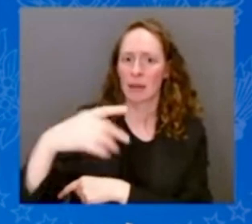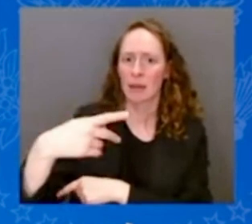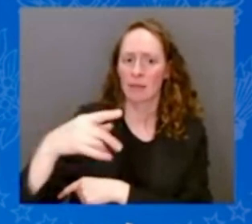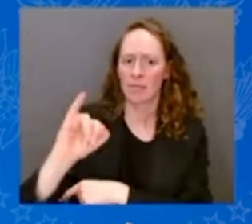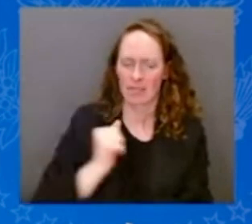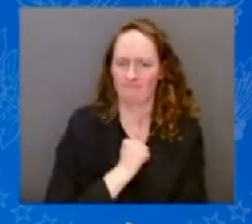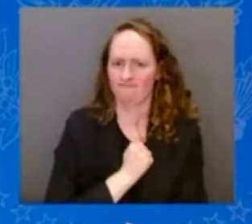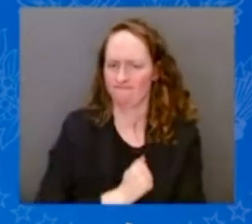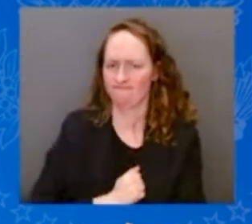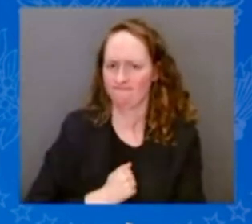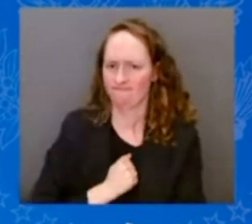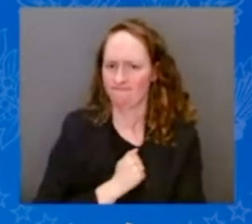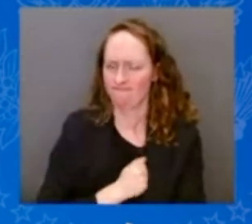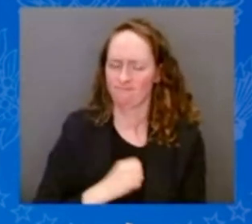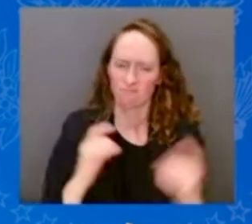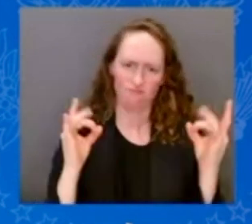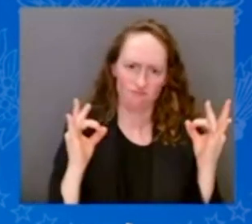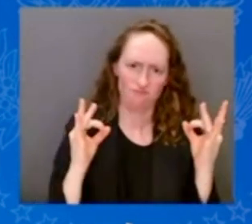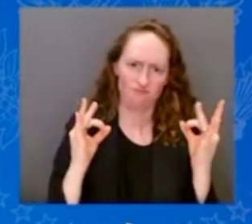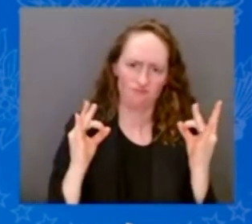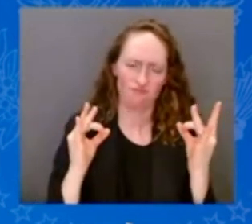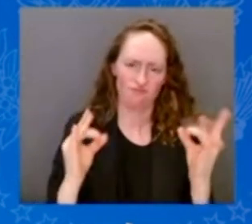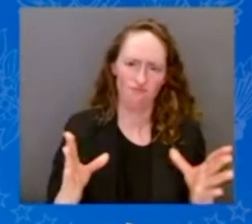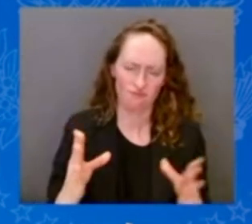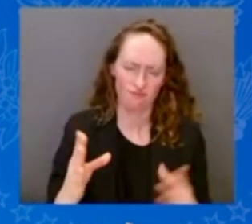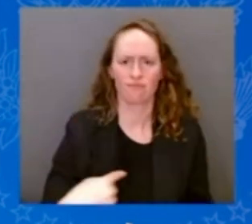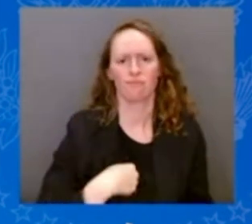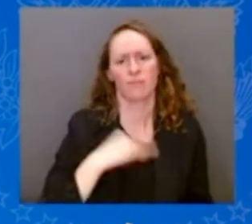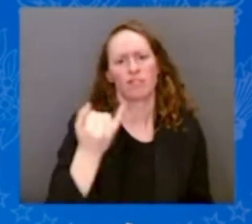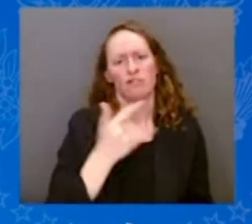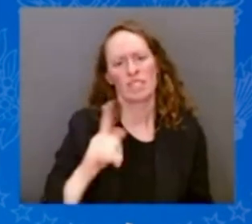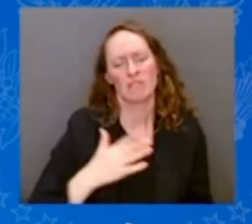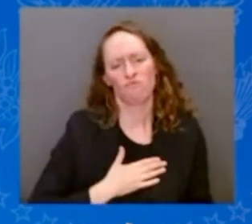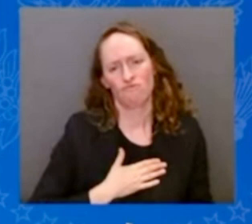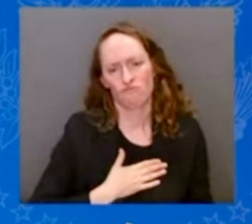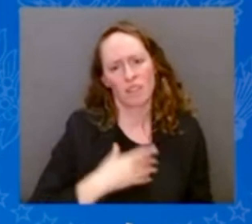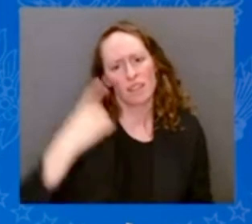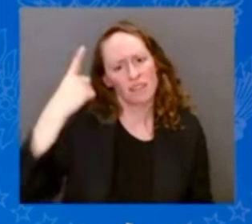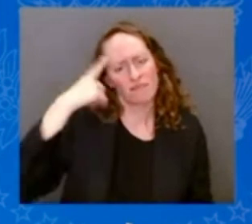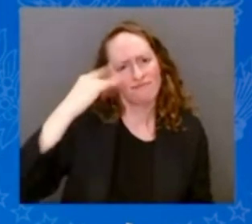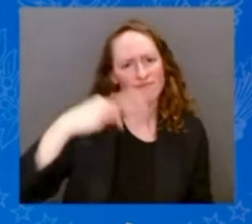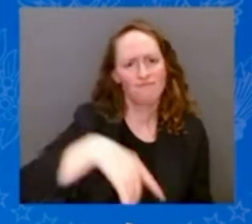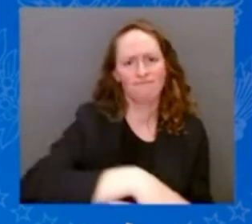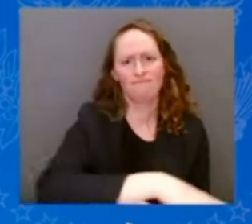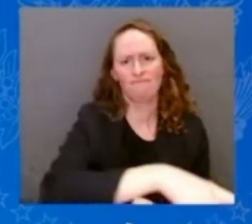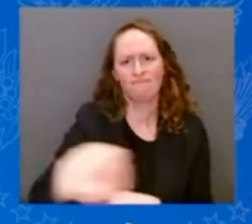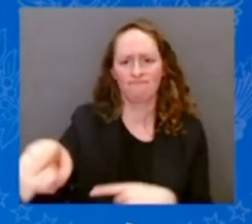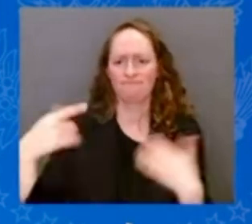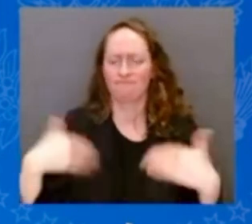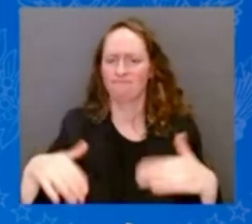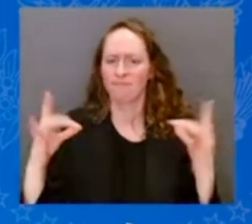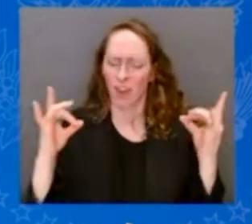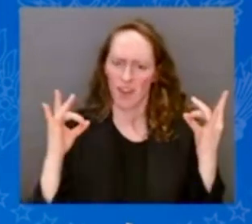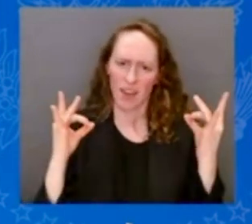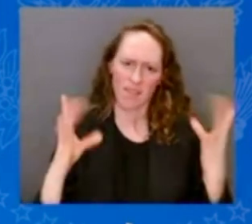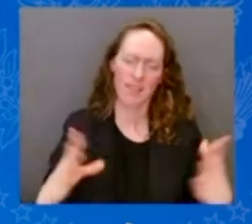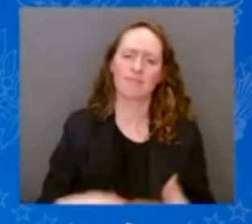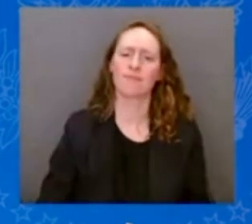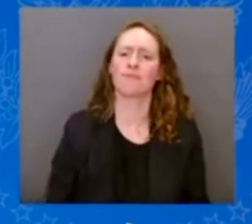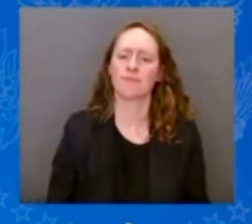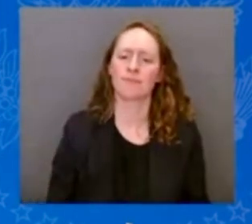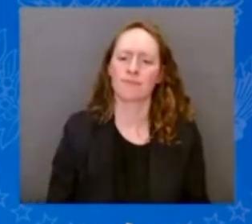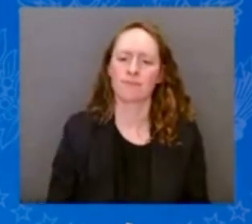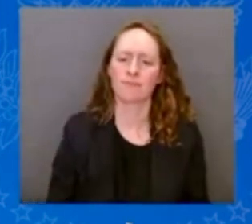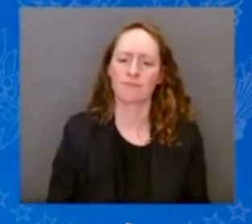Jill and I and the American people were deeply saddened by this tragedy. And our prayers continue to be with the Greek people, including